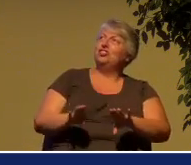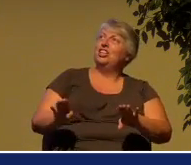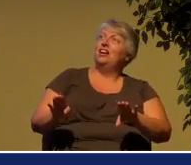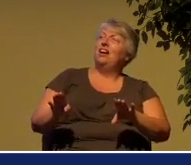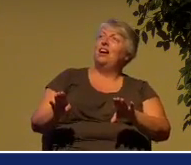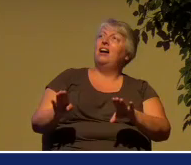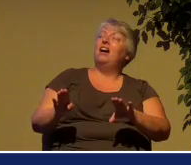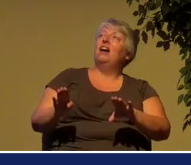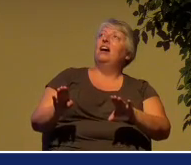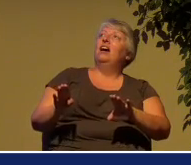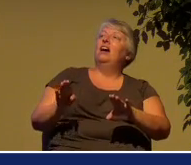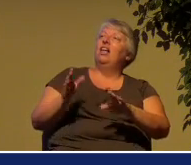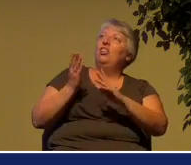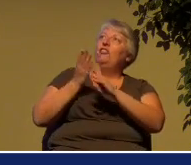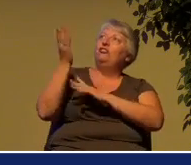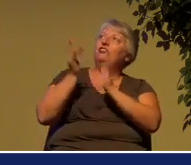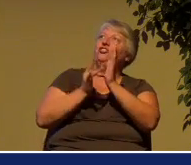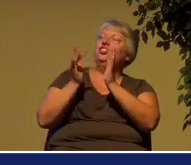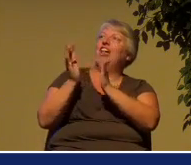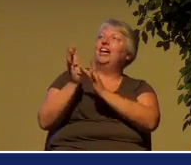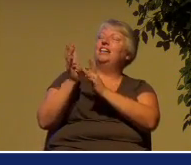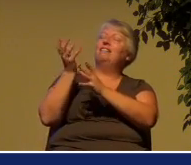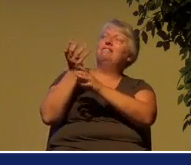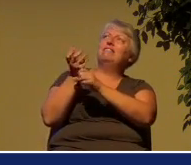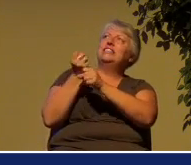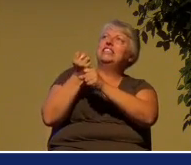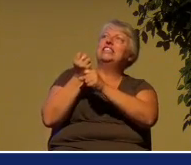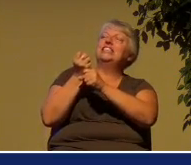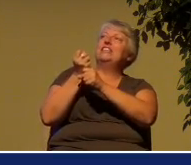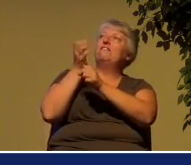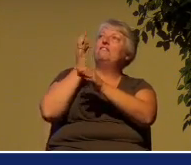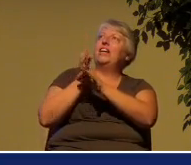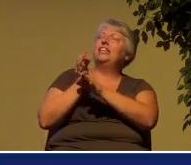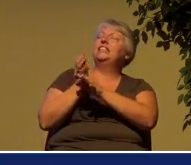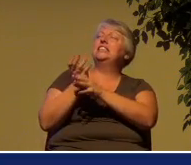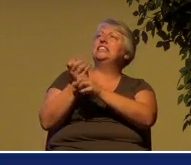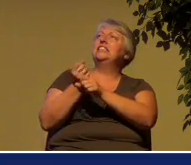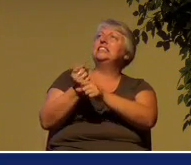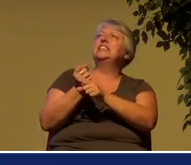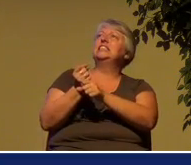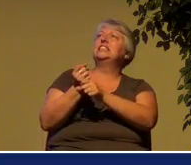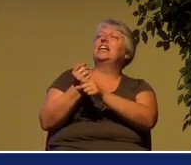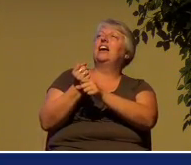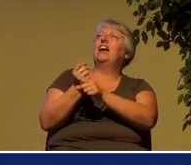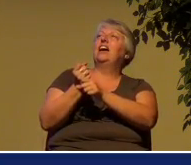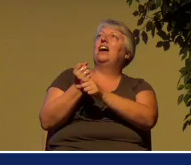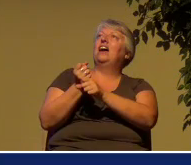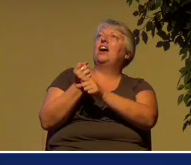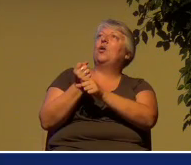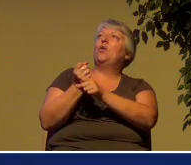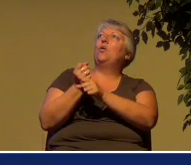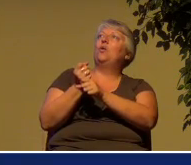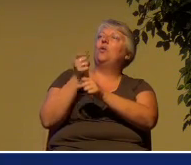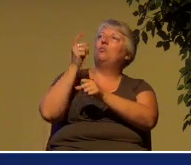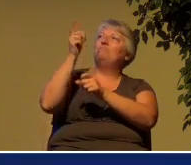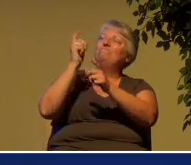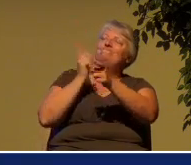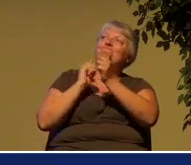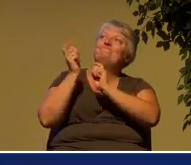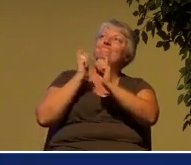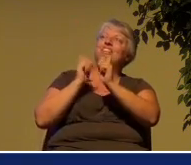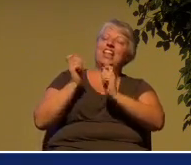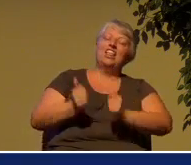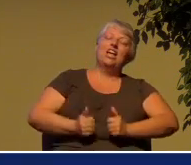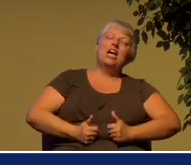given to us in Jesus and we cling to Jesus in faith, then he brings us to